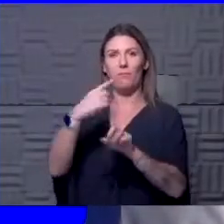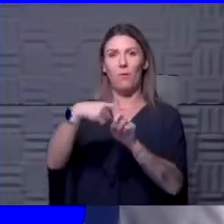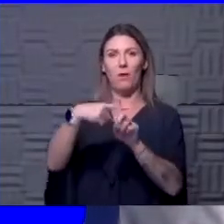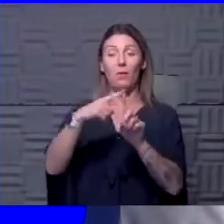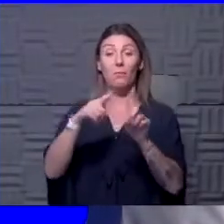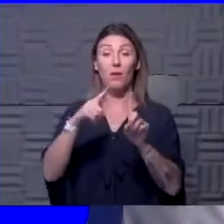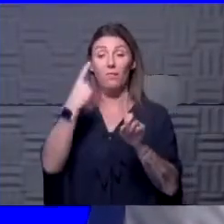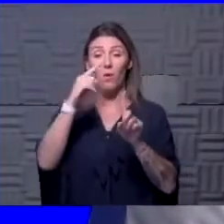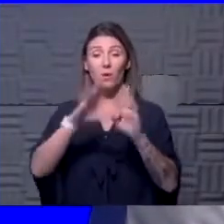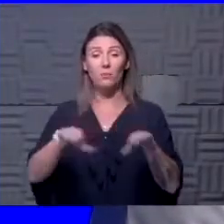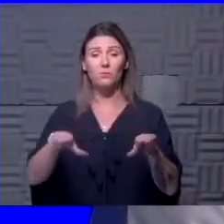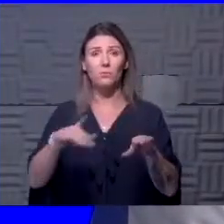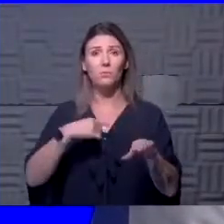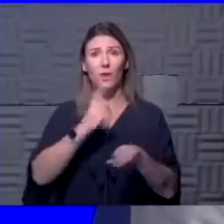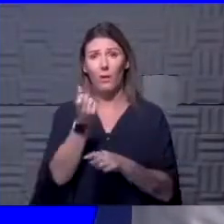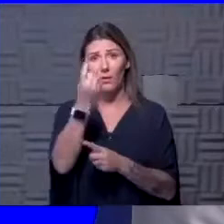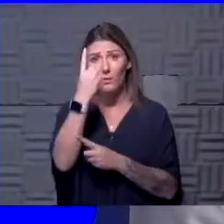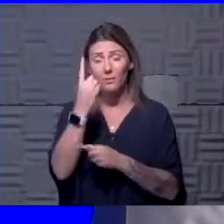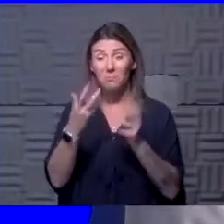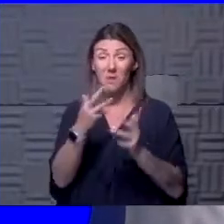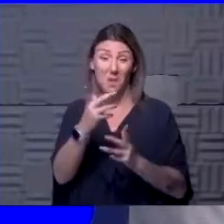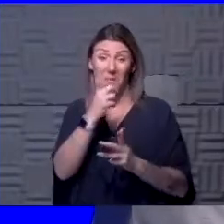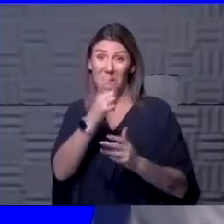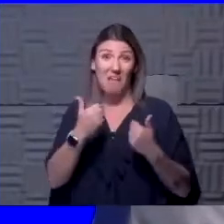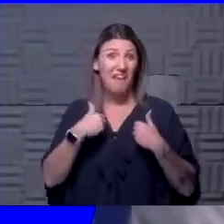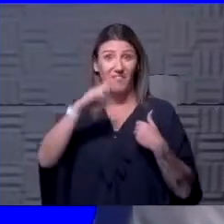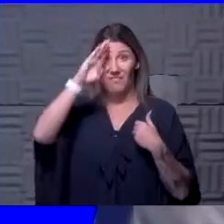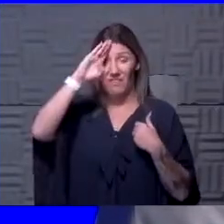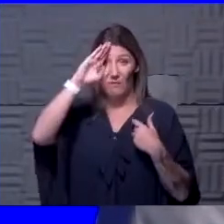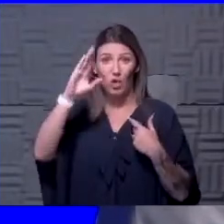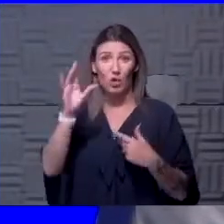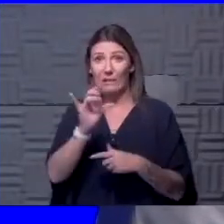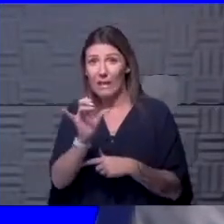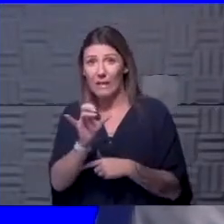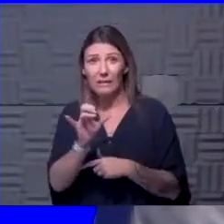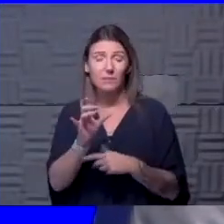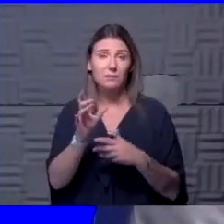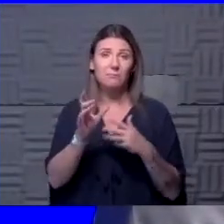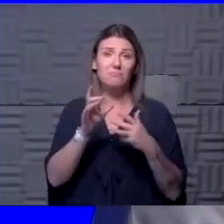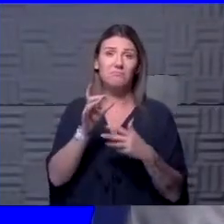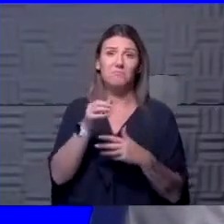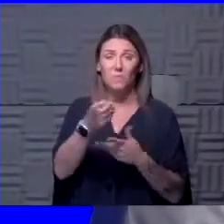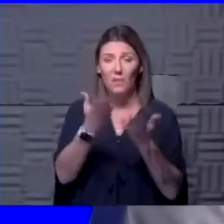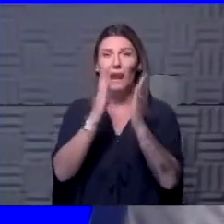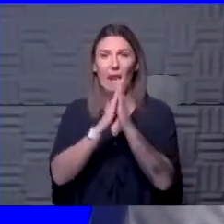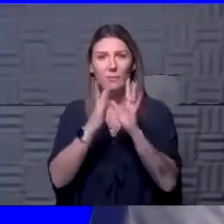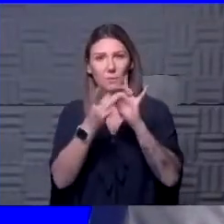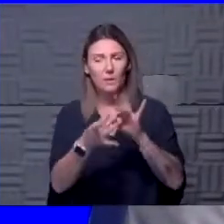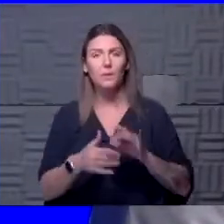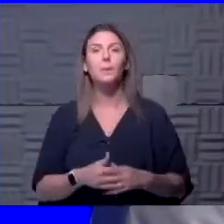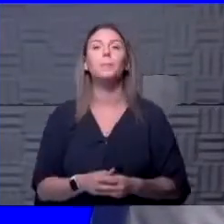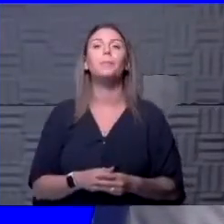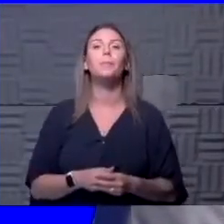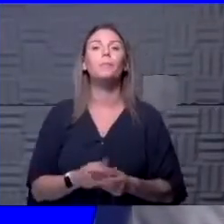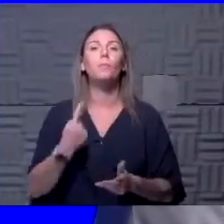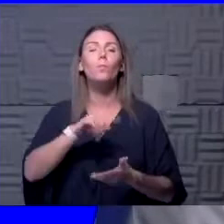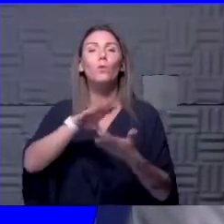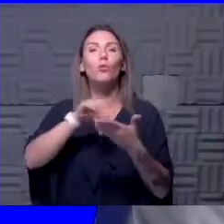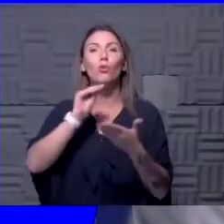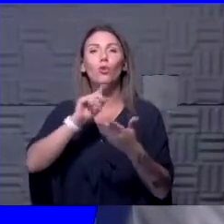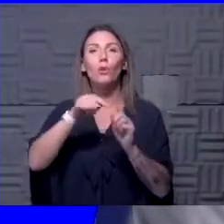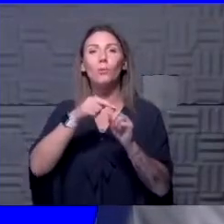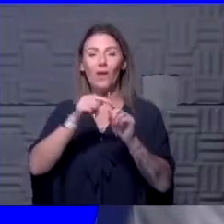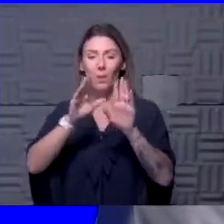for children, we understand that they may not have the fever just like you had asked about. We are still learning about